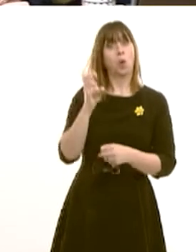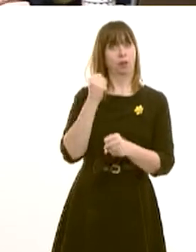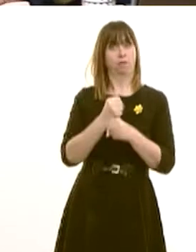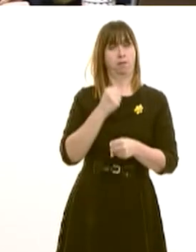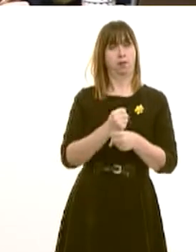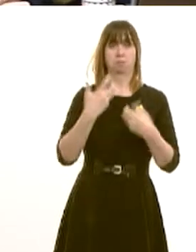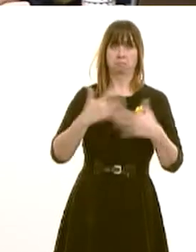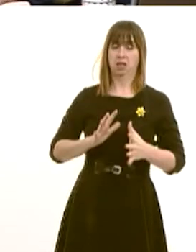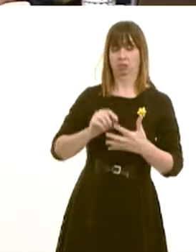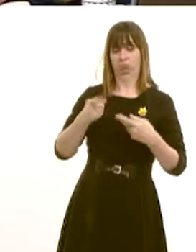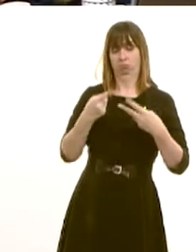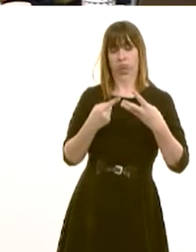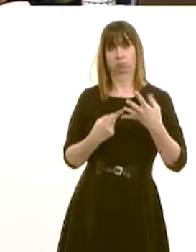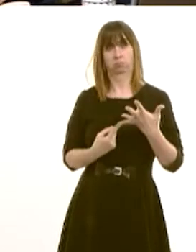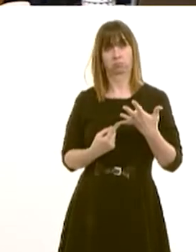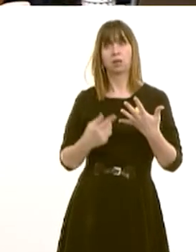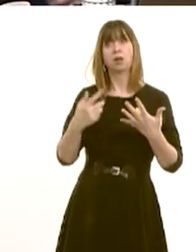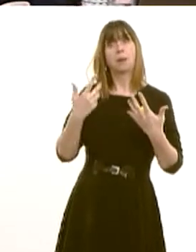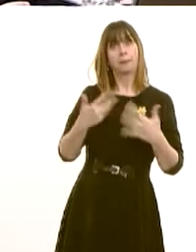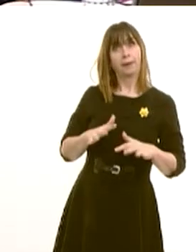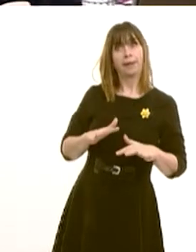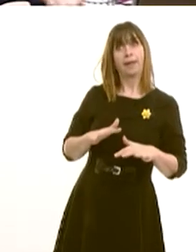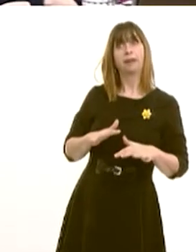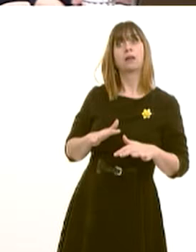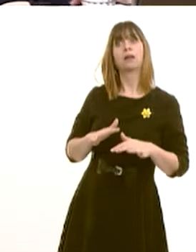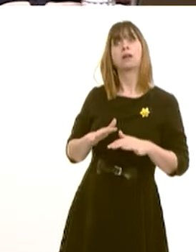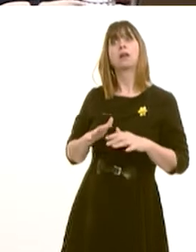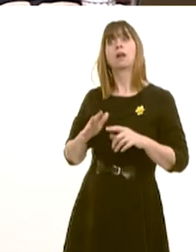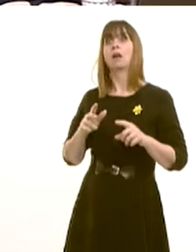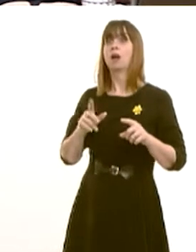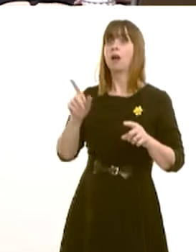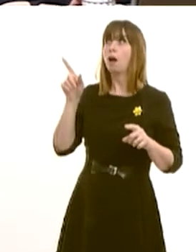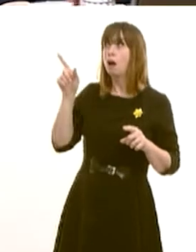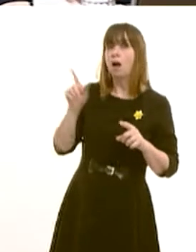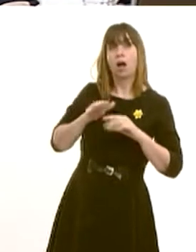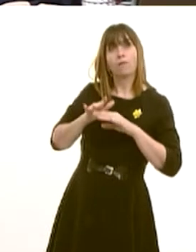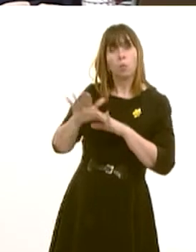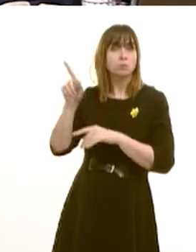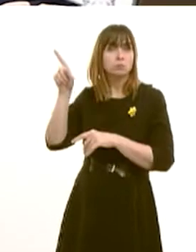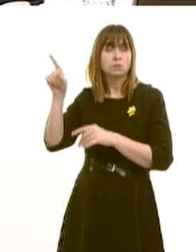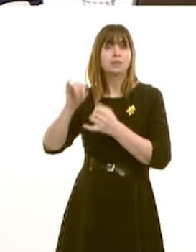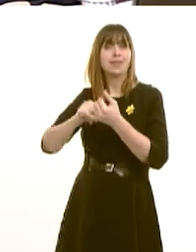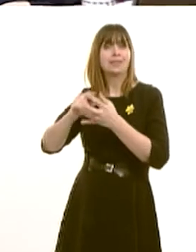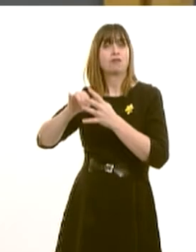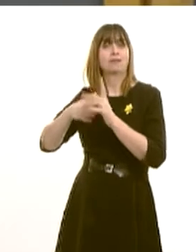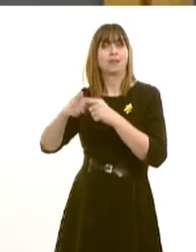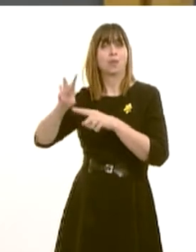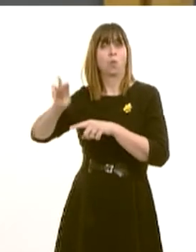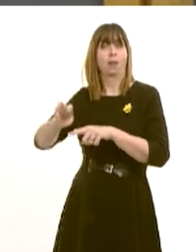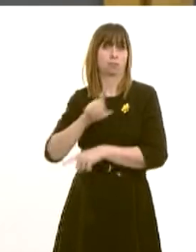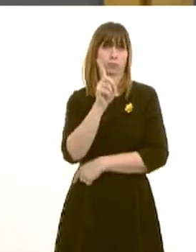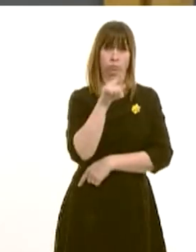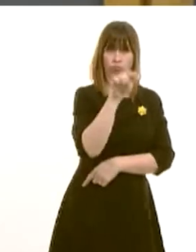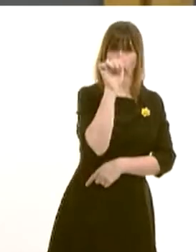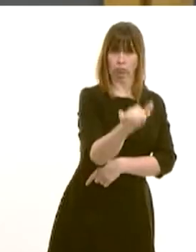have influenced the course of action that the Secretary of State has taken. The Leader of Plaid Cymru is absolutely right to say